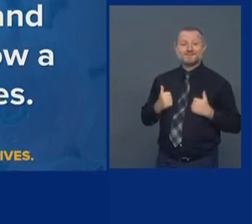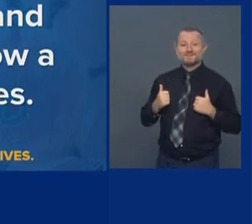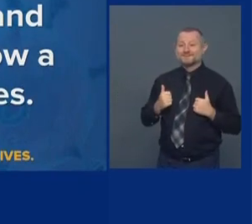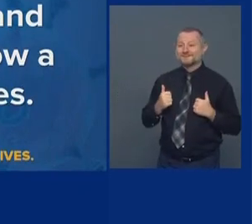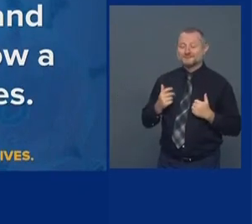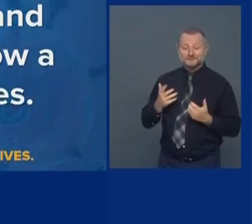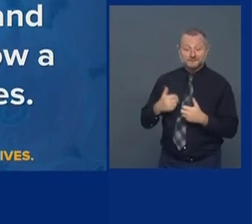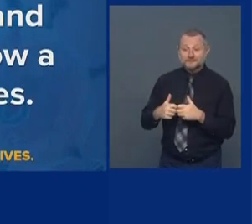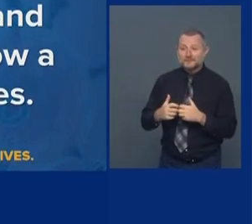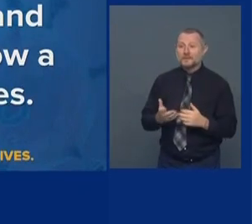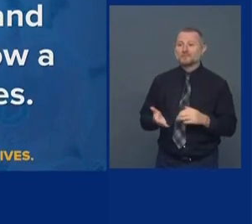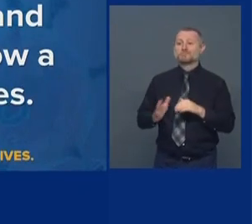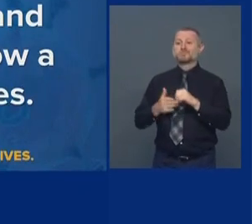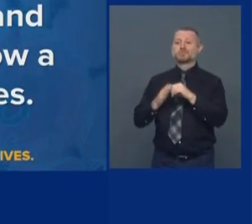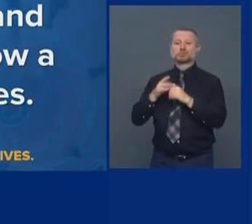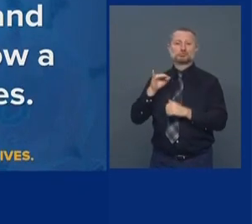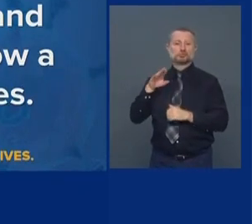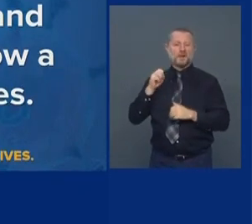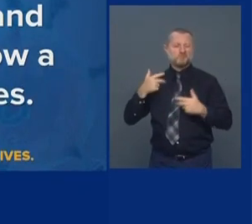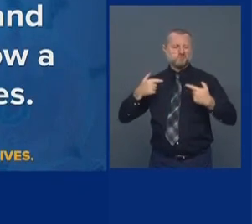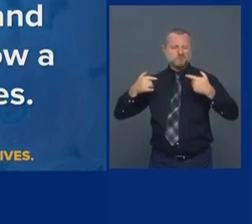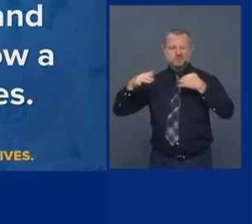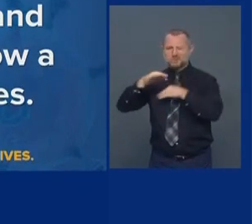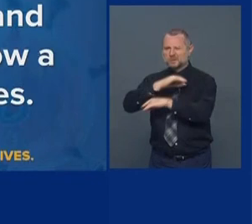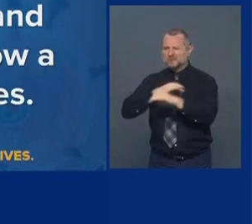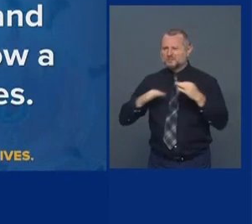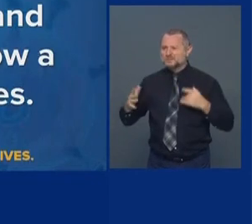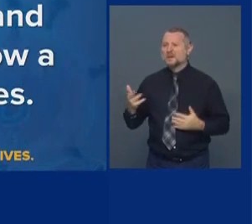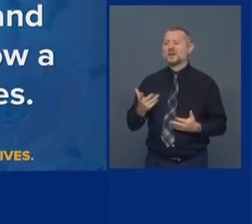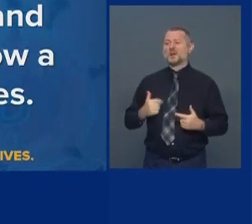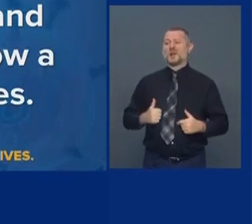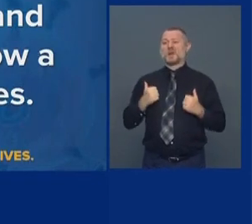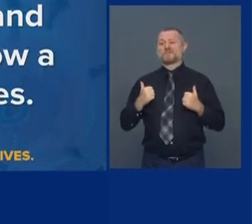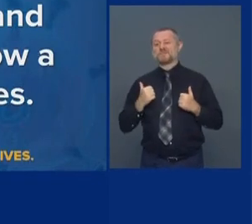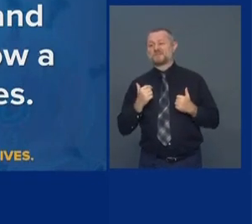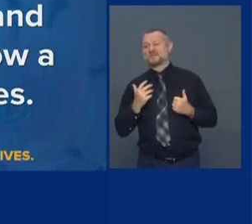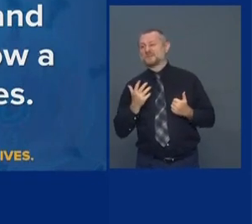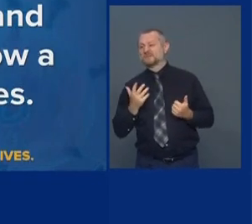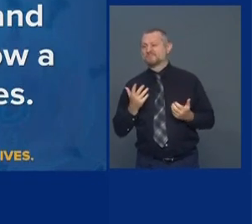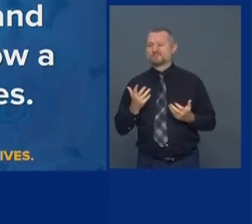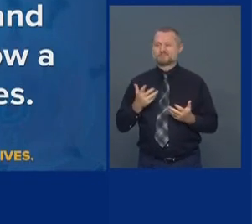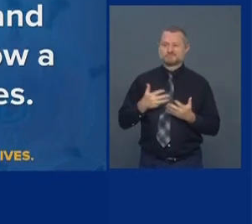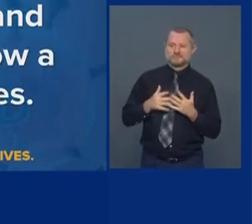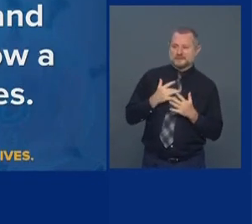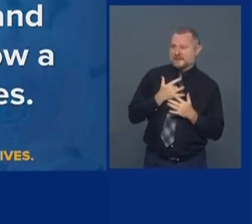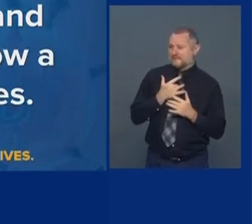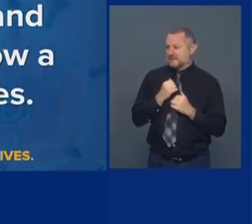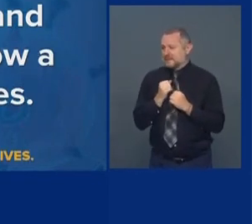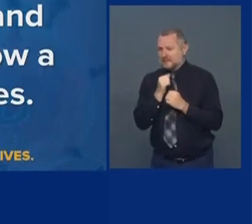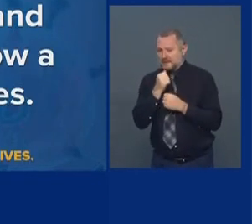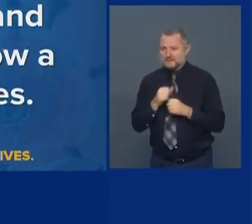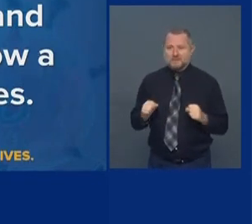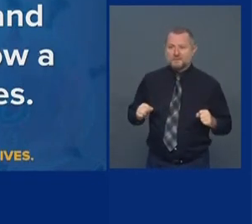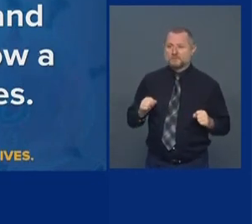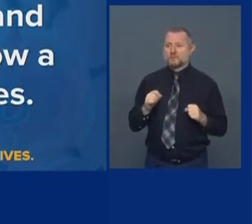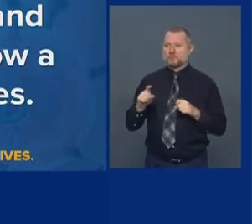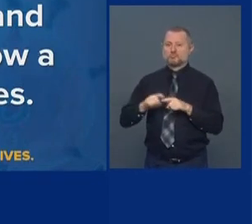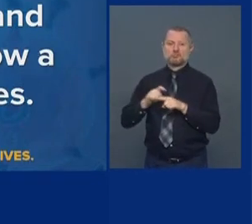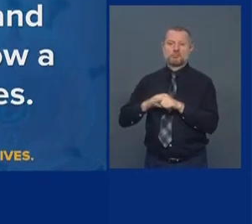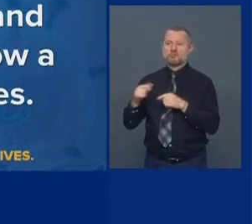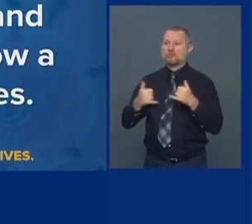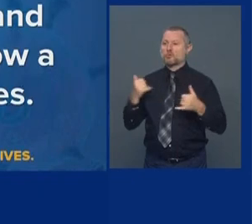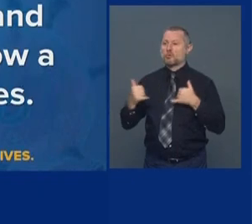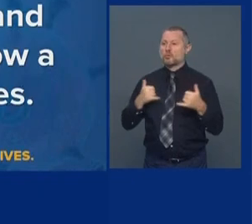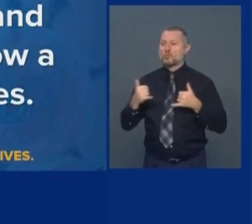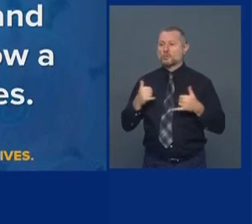crime issues. We have habitability issues. I can't tell you how many phone calls I get from people, especially in New York City,